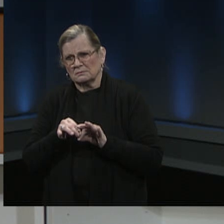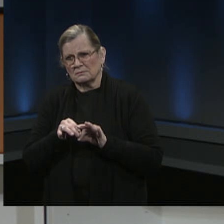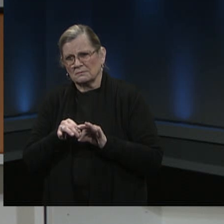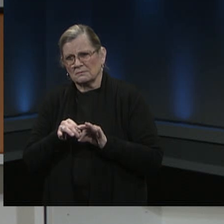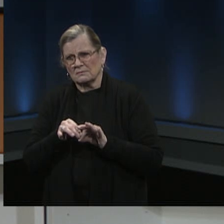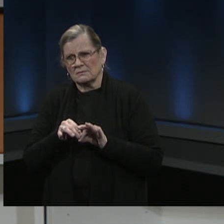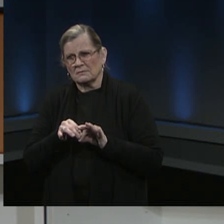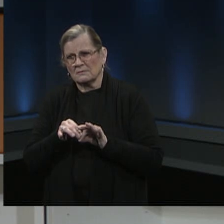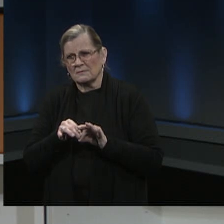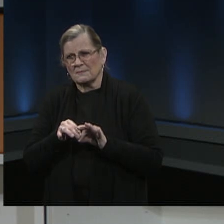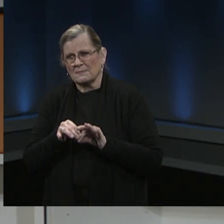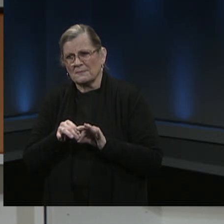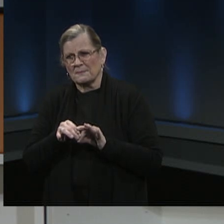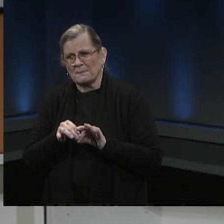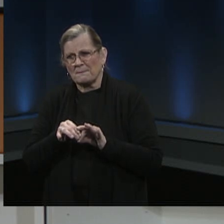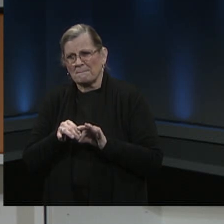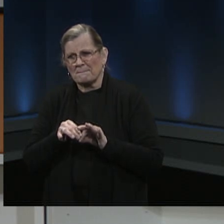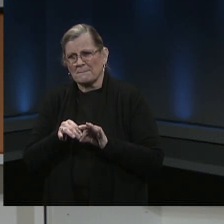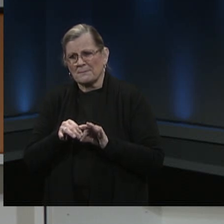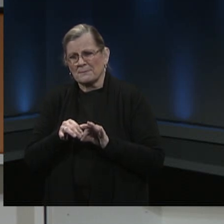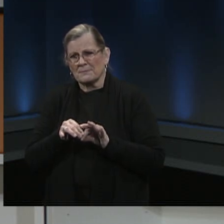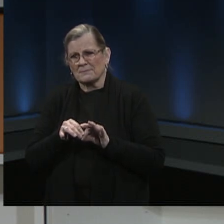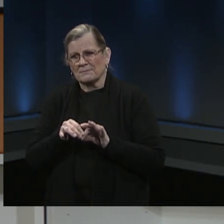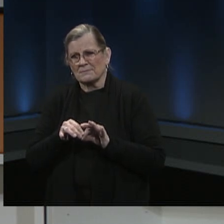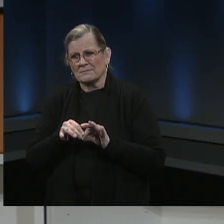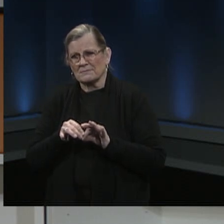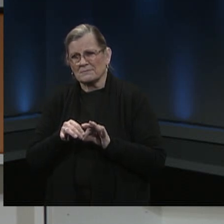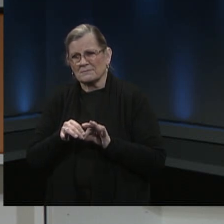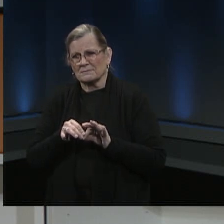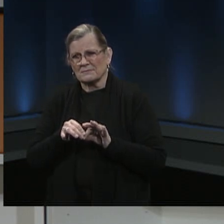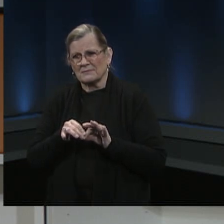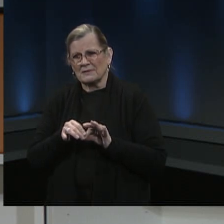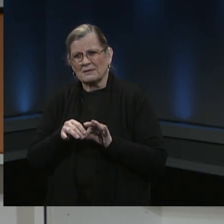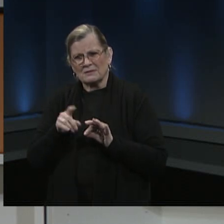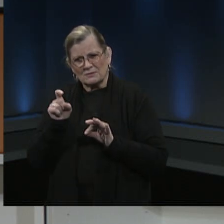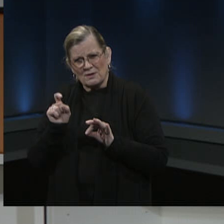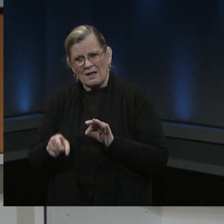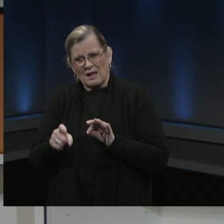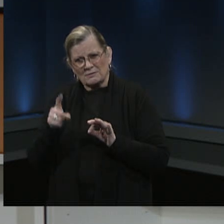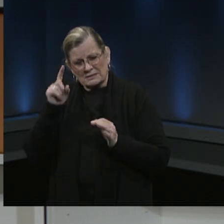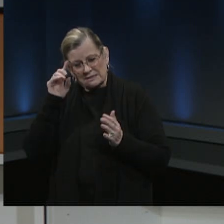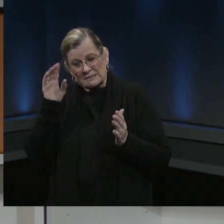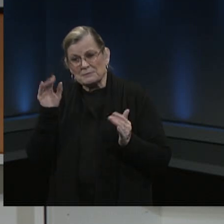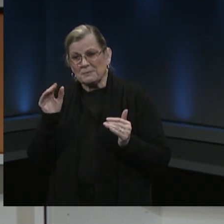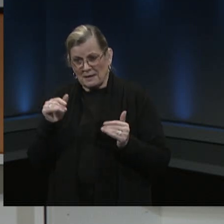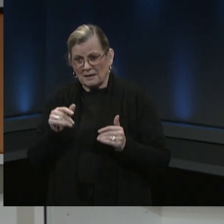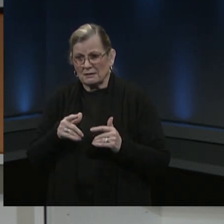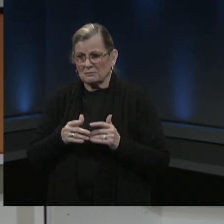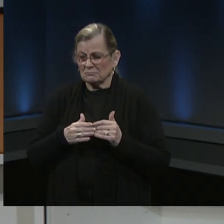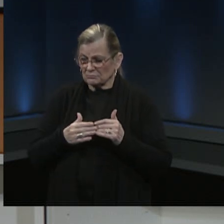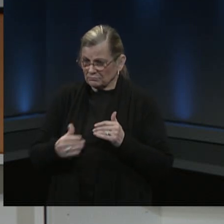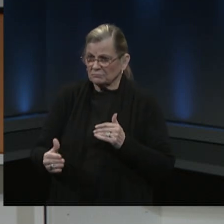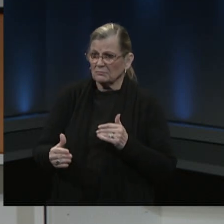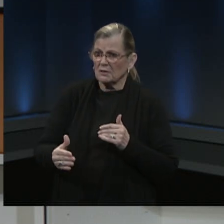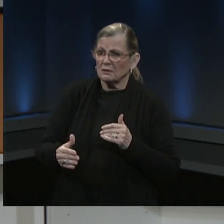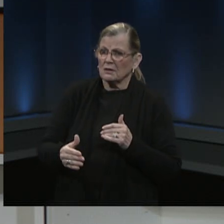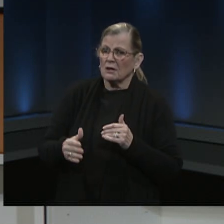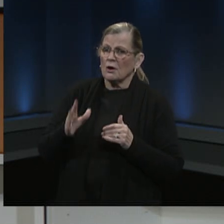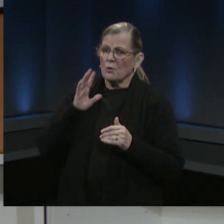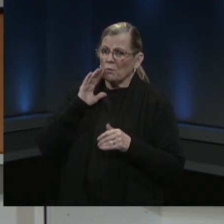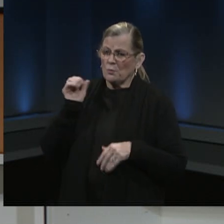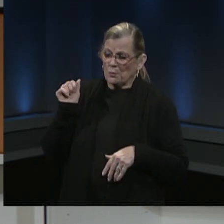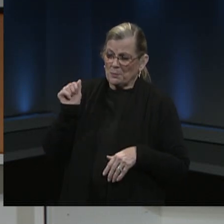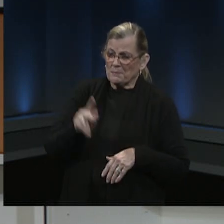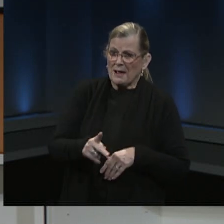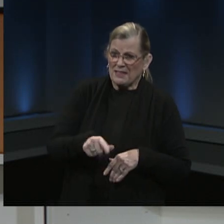shared earlier this week we will be returning to school in person this academic year during